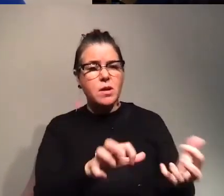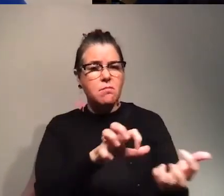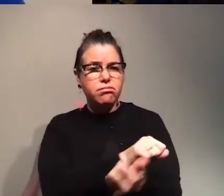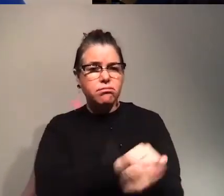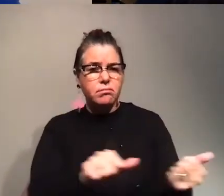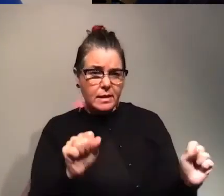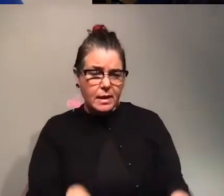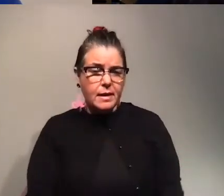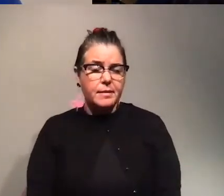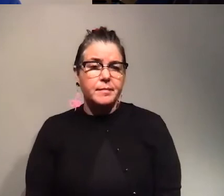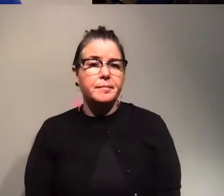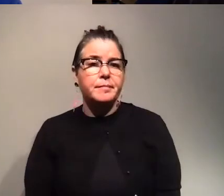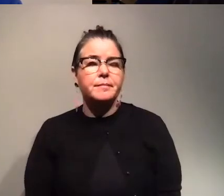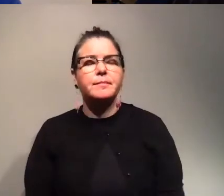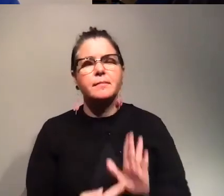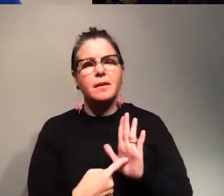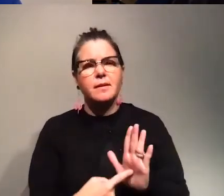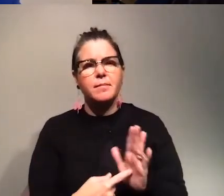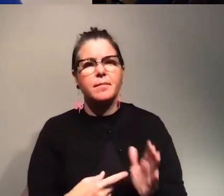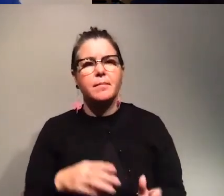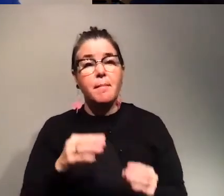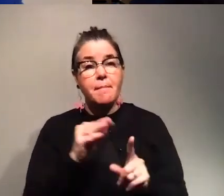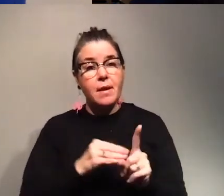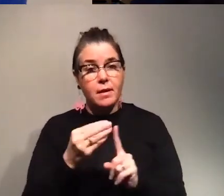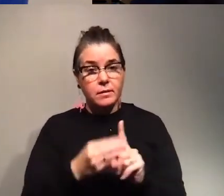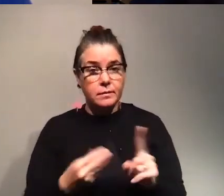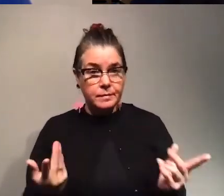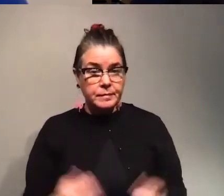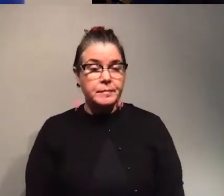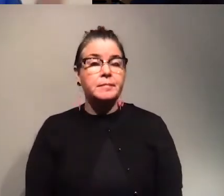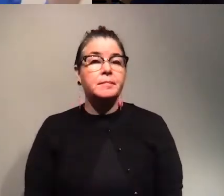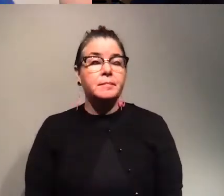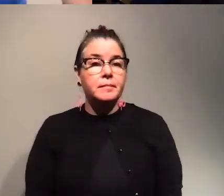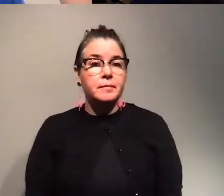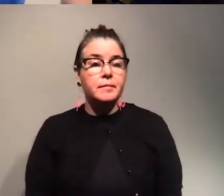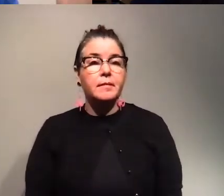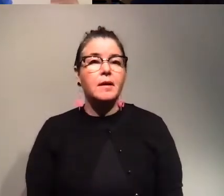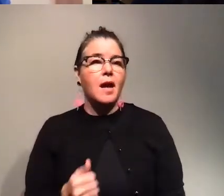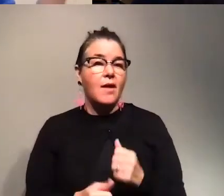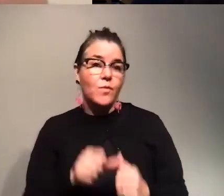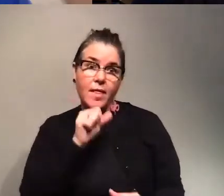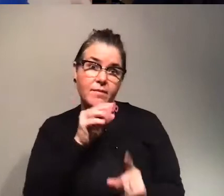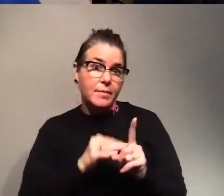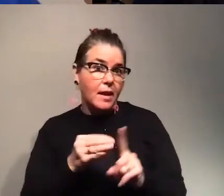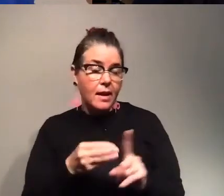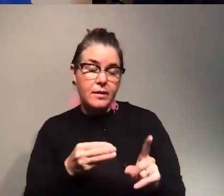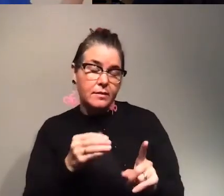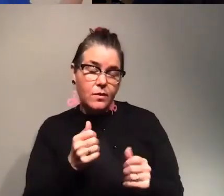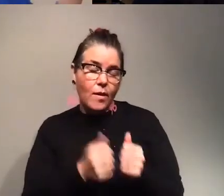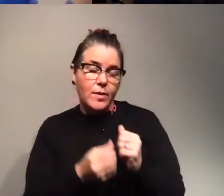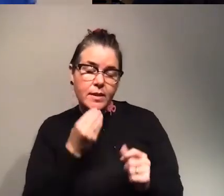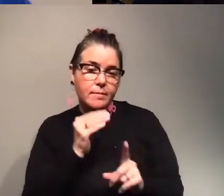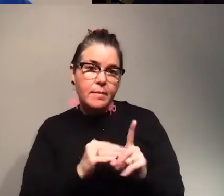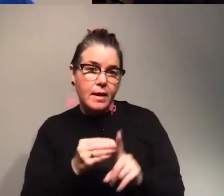like one of the examples is bananas that everyone loves bananas or everyone eats bananas because